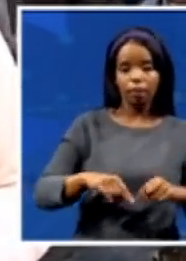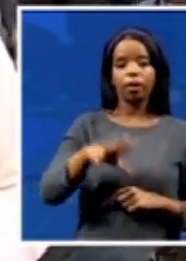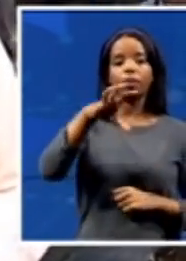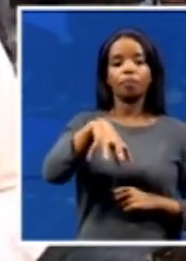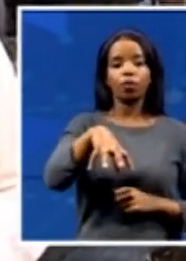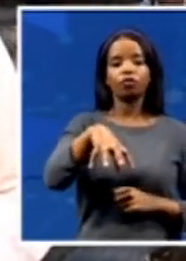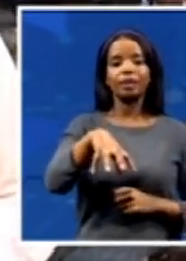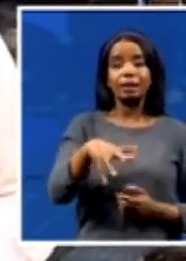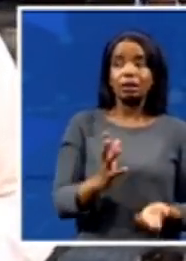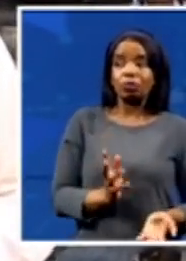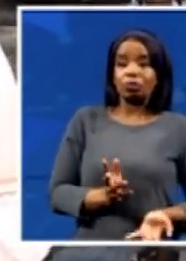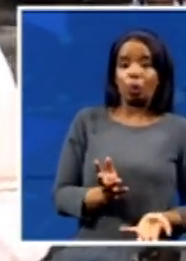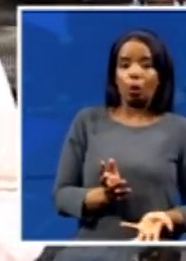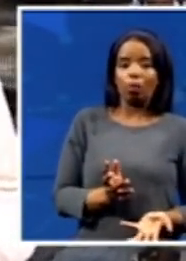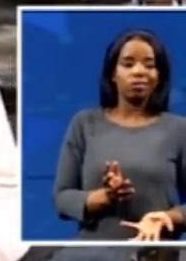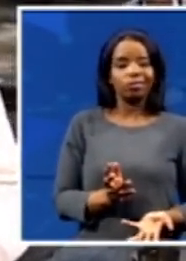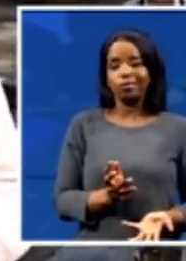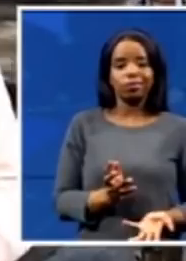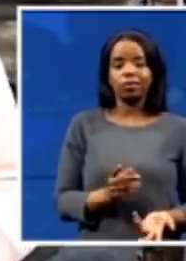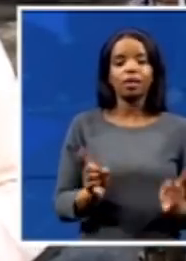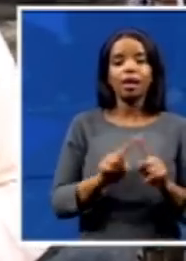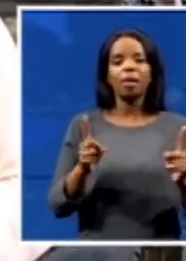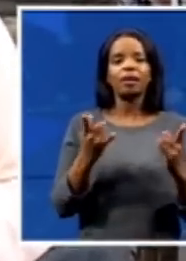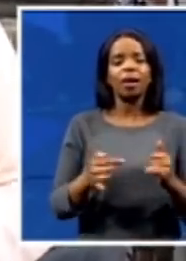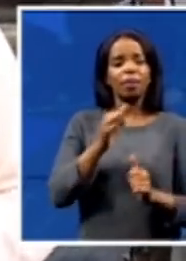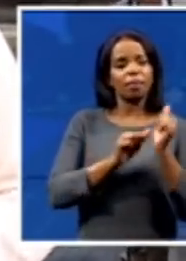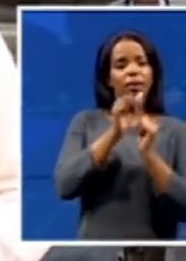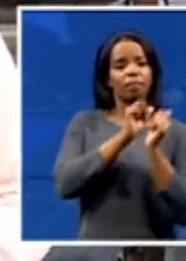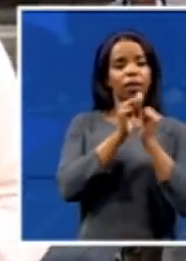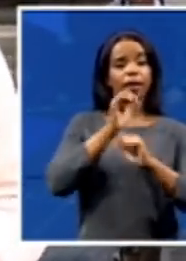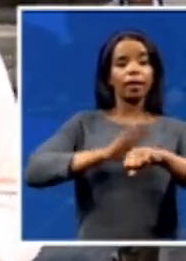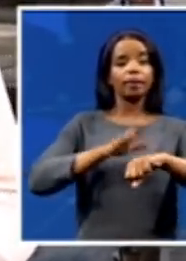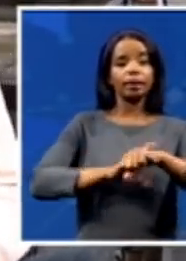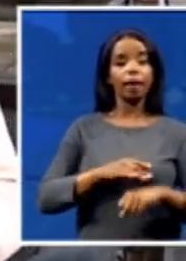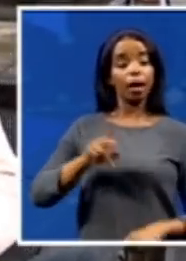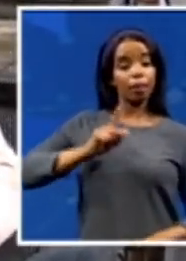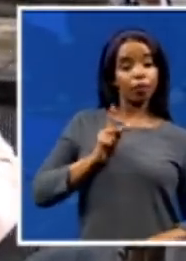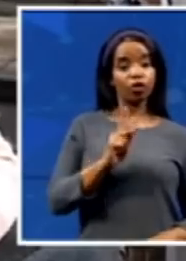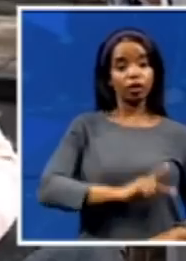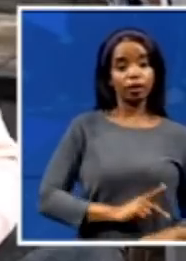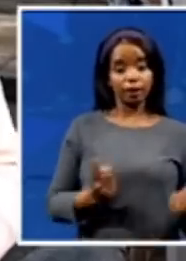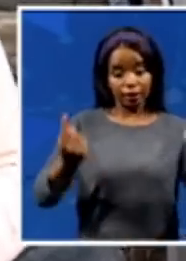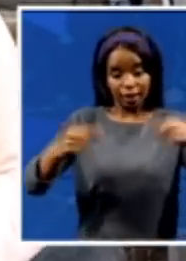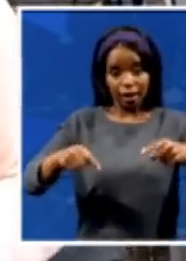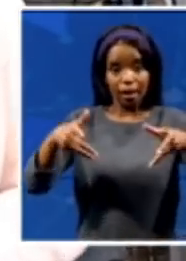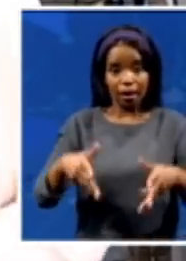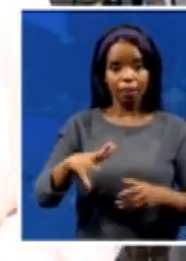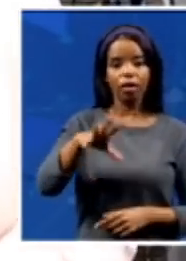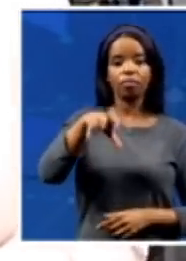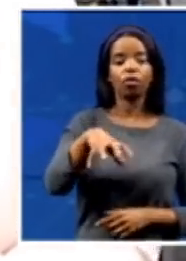It just takes us back to when the president arrived in the province to assess the damage of the looting,